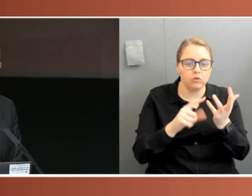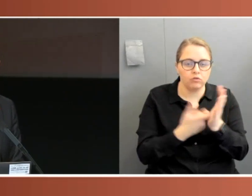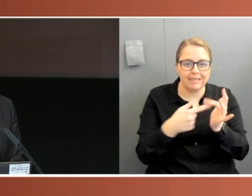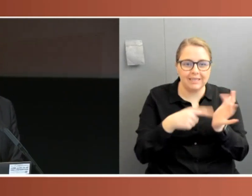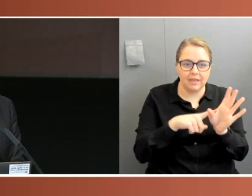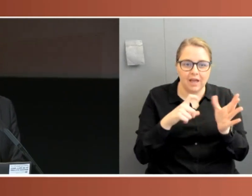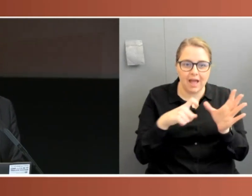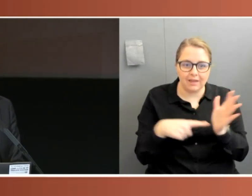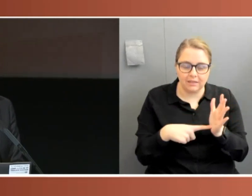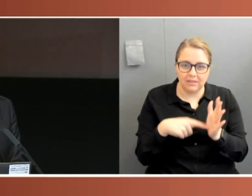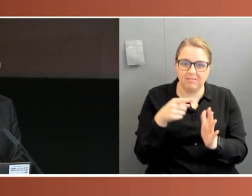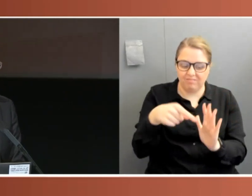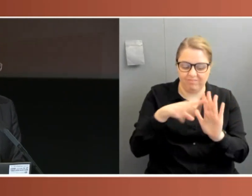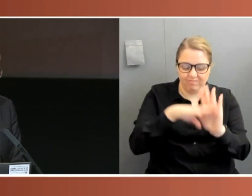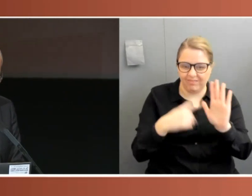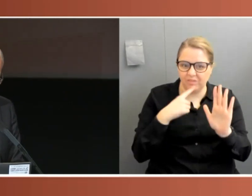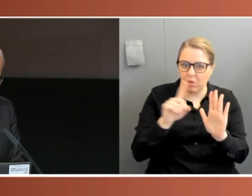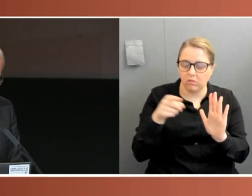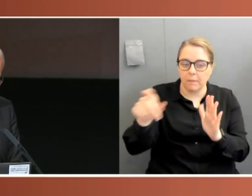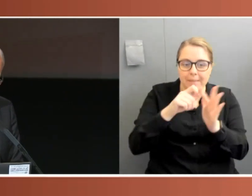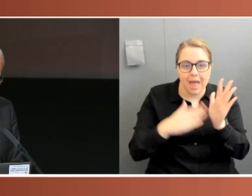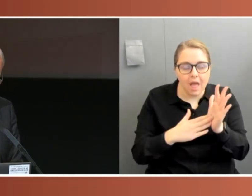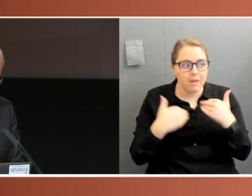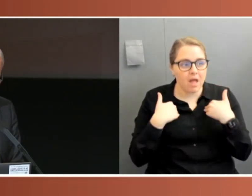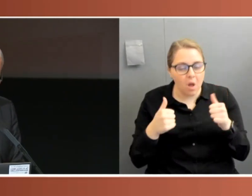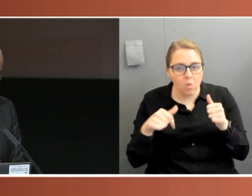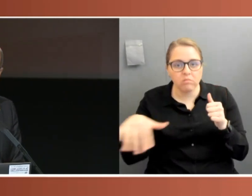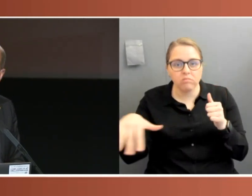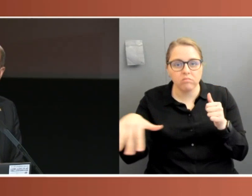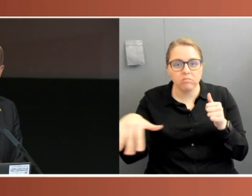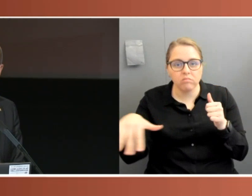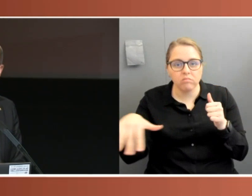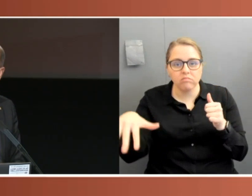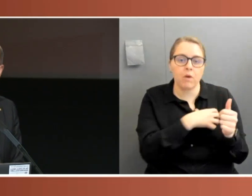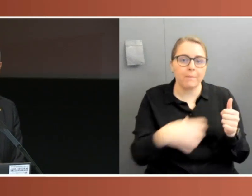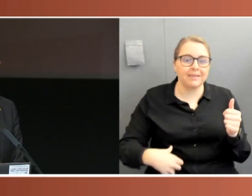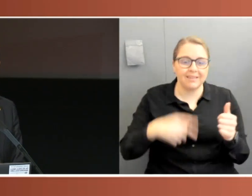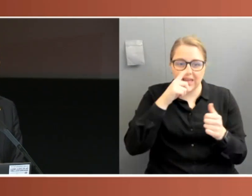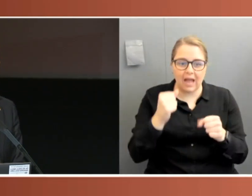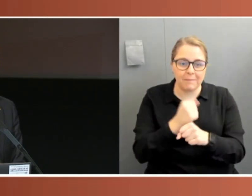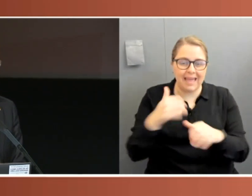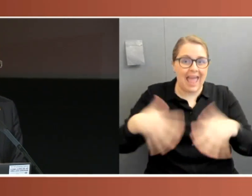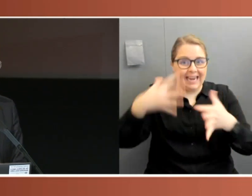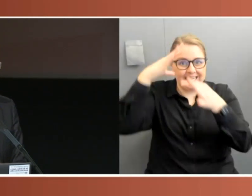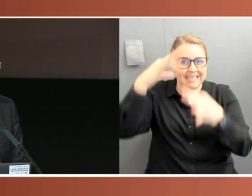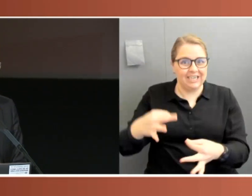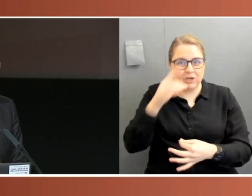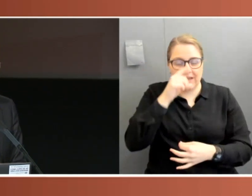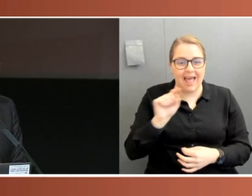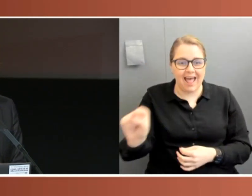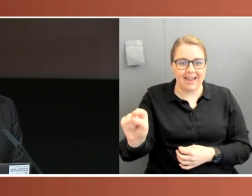any measure it thinks necessary to deal with a public health emergency, but to do so without the prospect of parliamentary